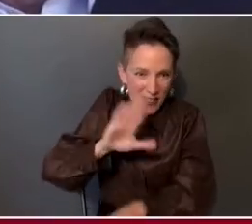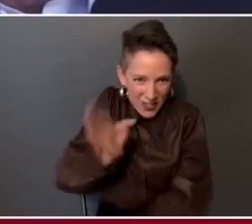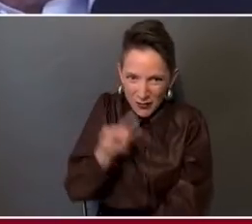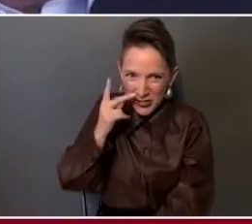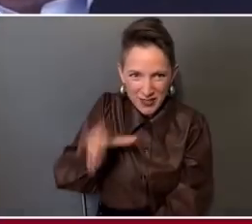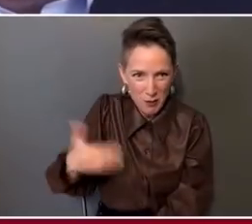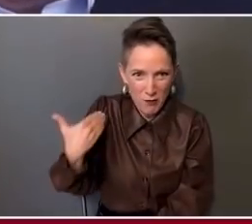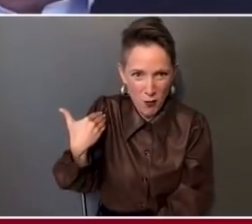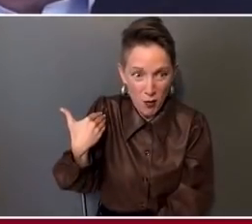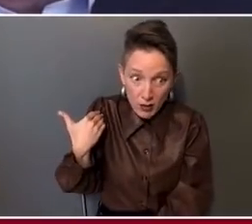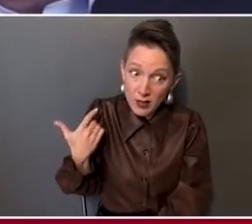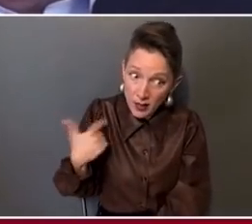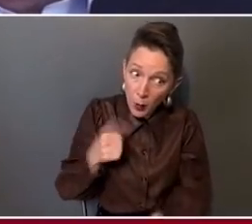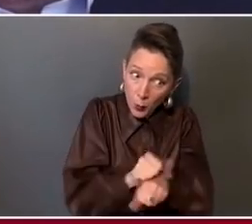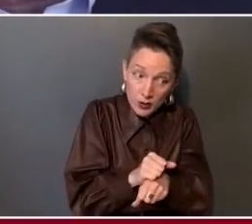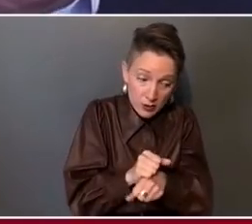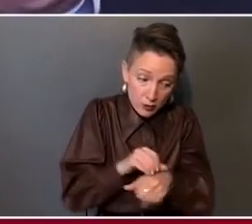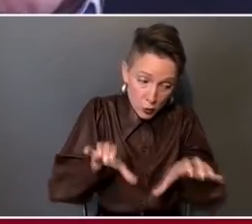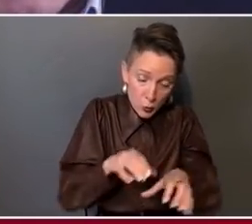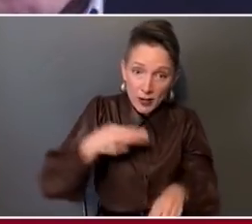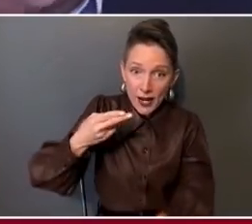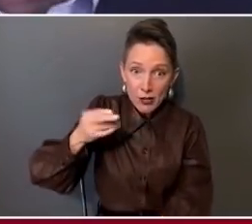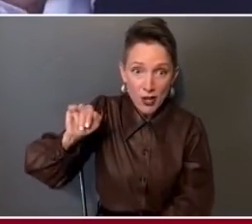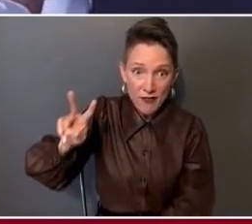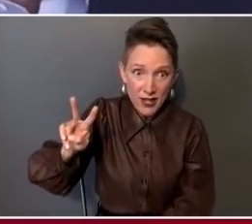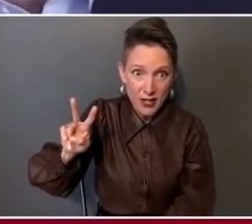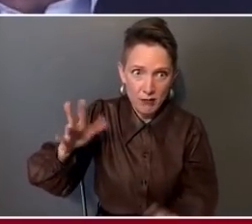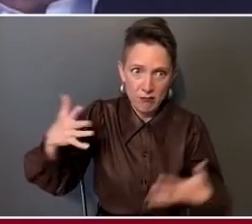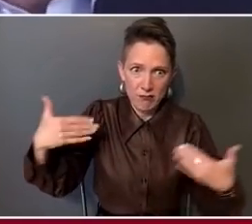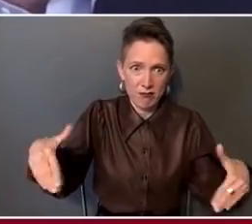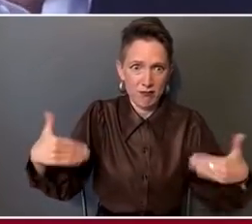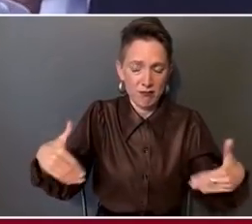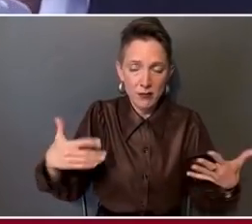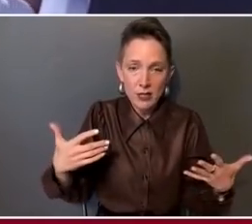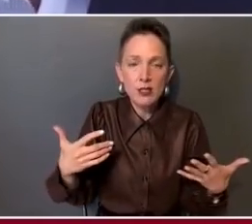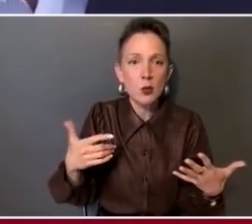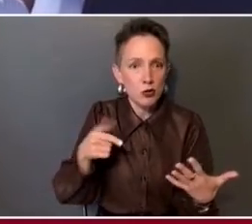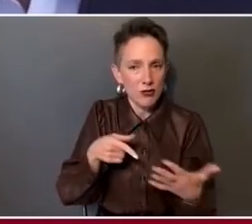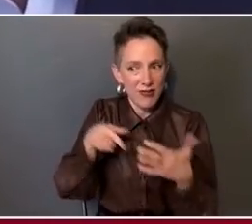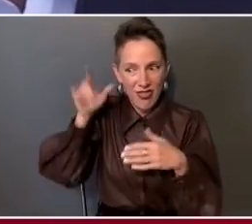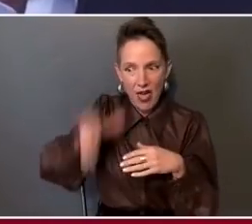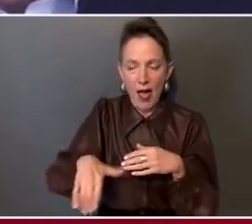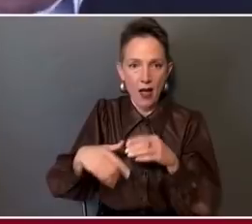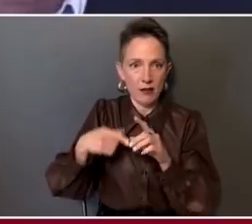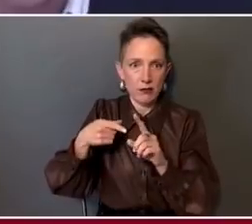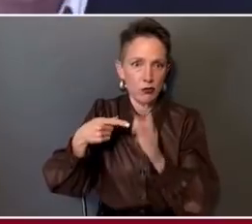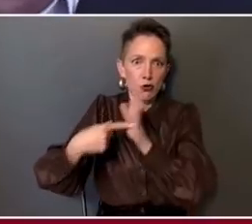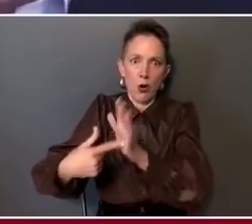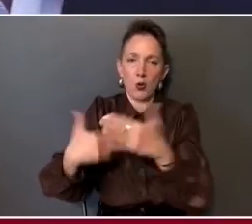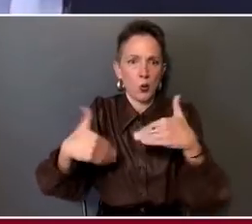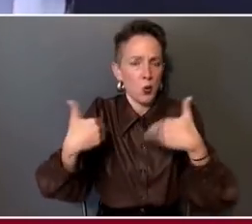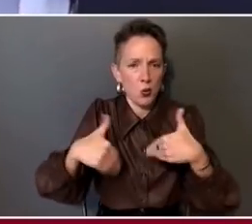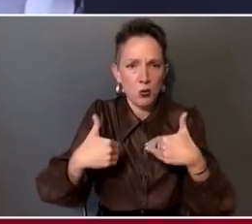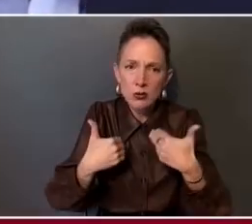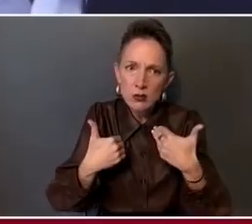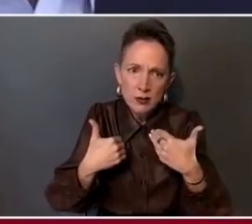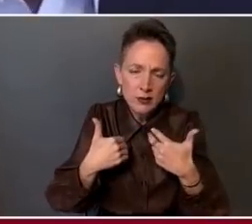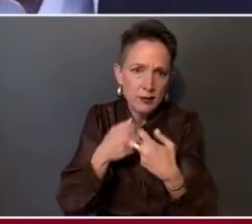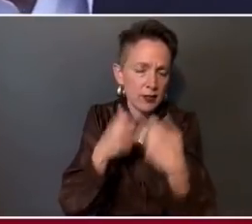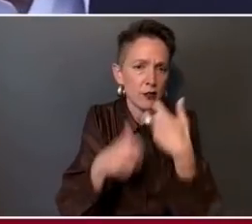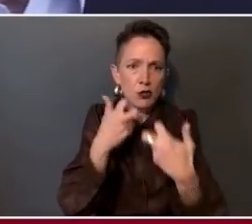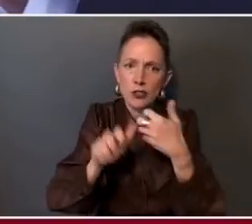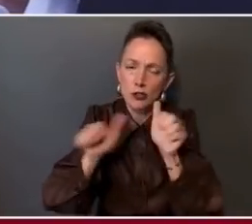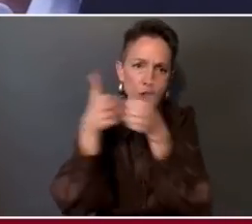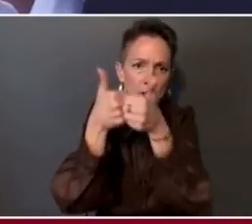And so I think that this by itself gives a sense of what we're up against. Well, and I think what you're saying, and it's very well stated,